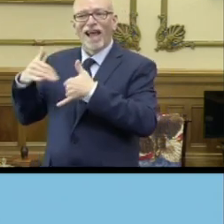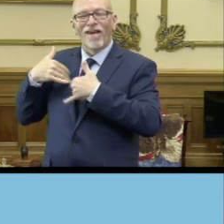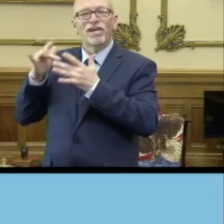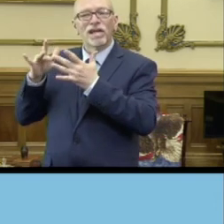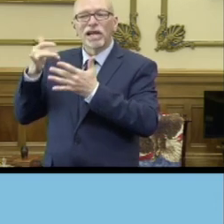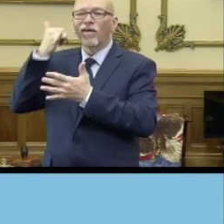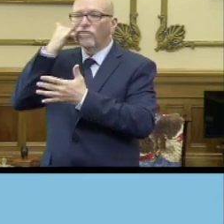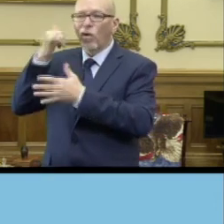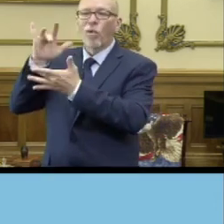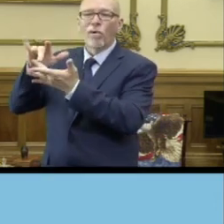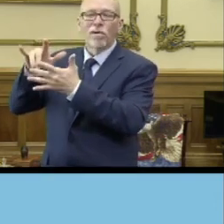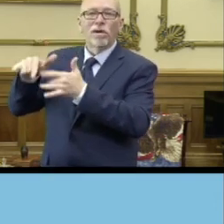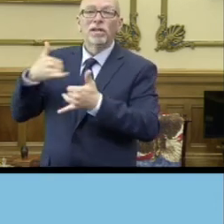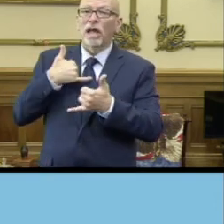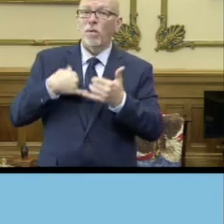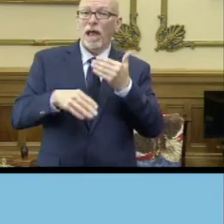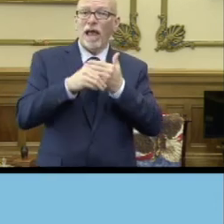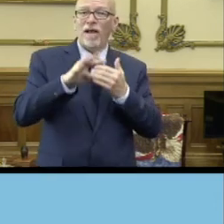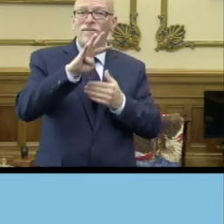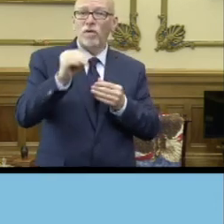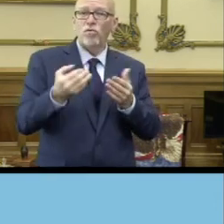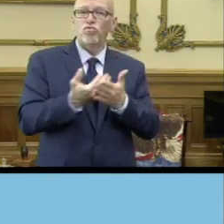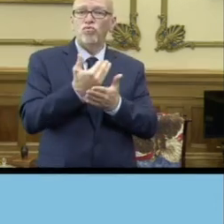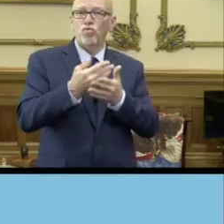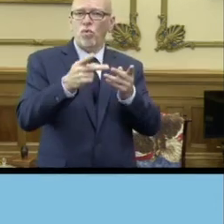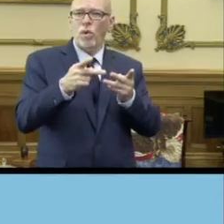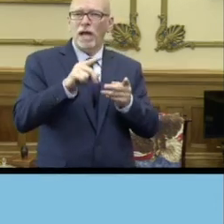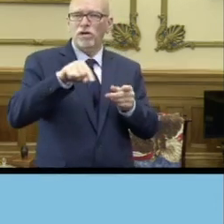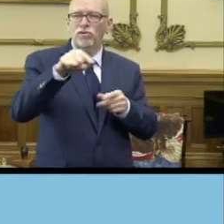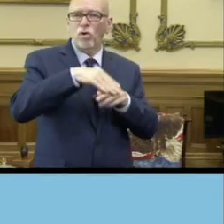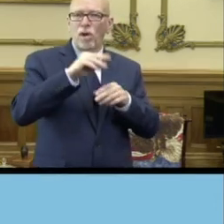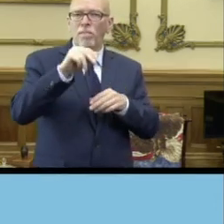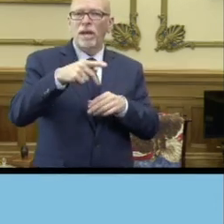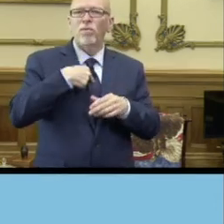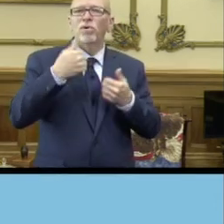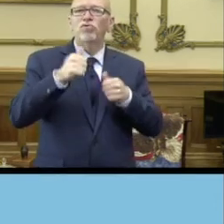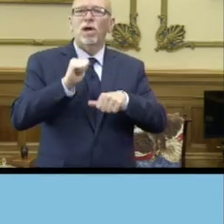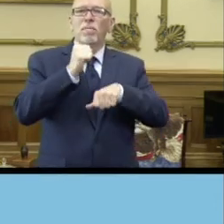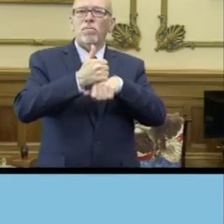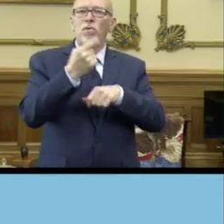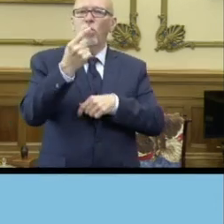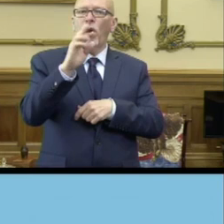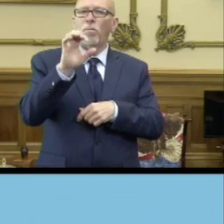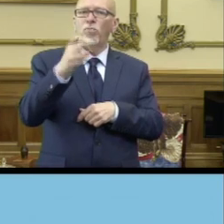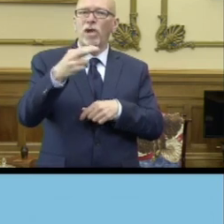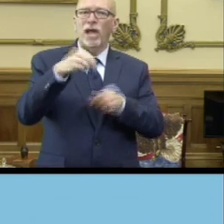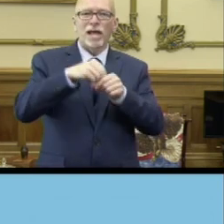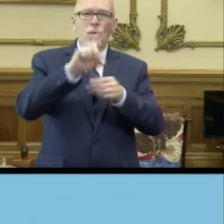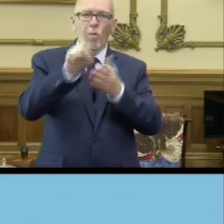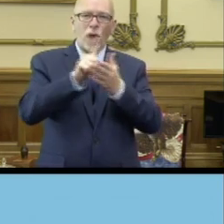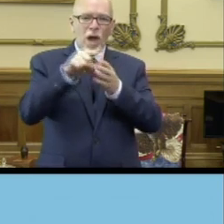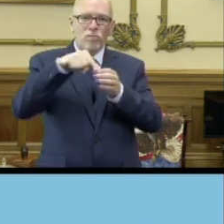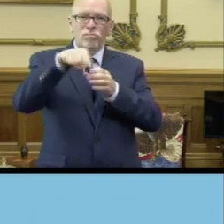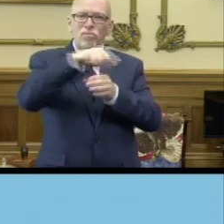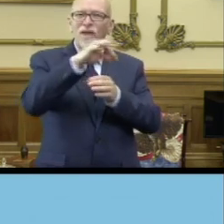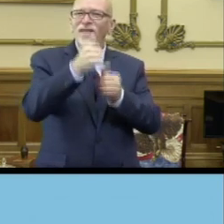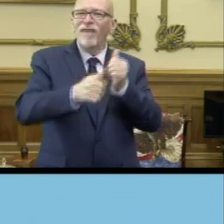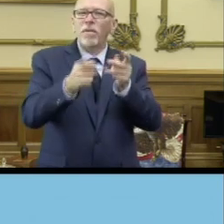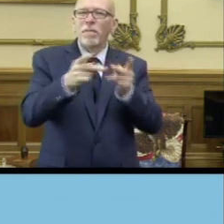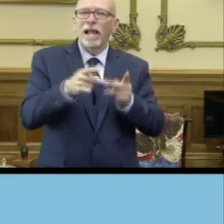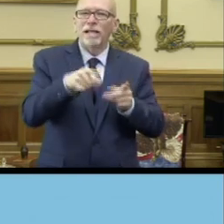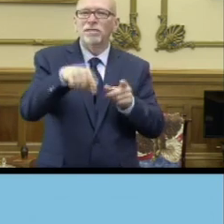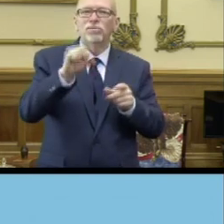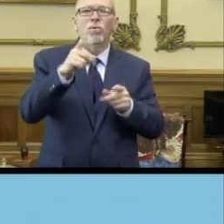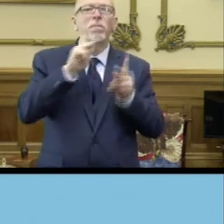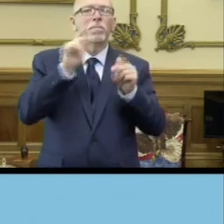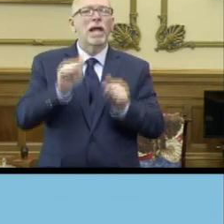40 locations to our map and are trying to put a branch within one hour of every Hoosier in the state so that